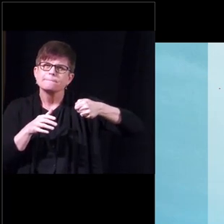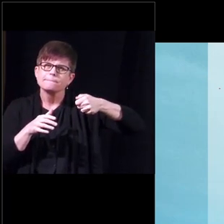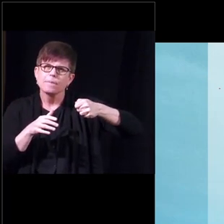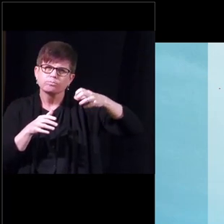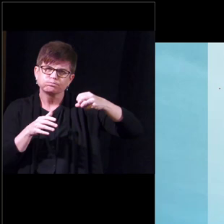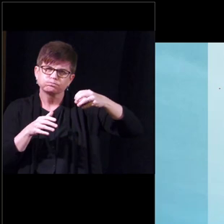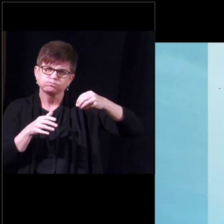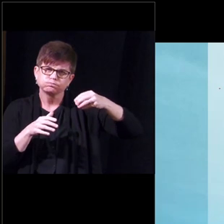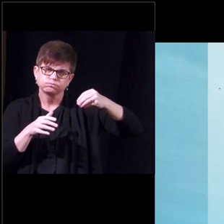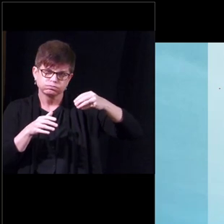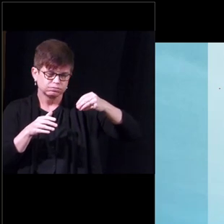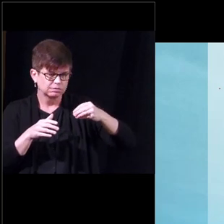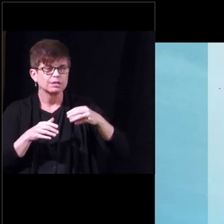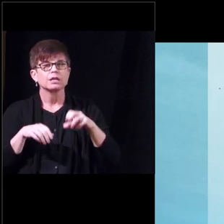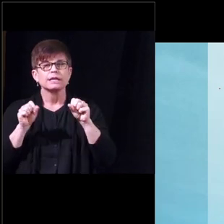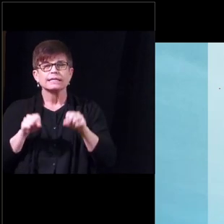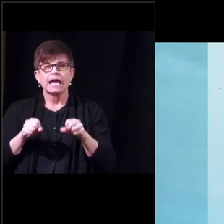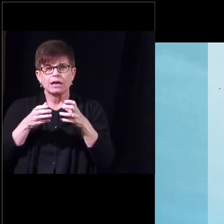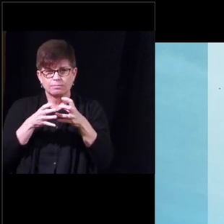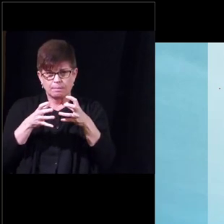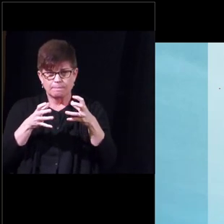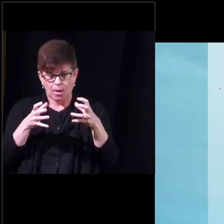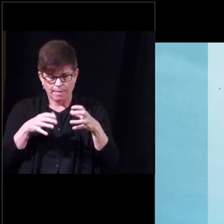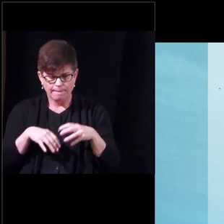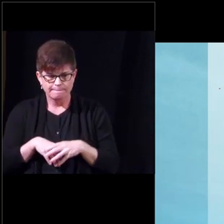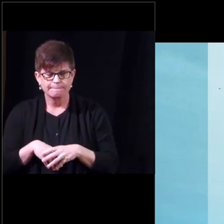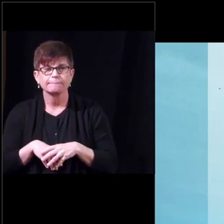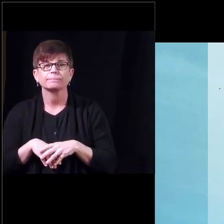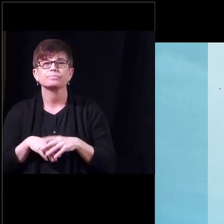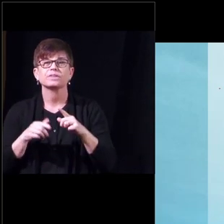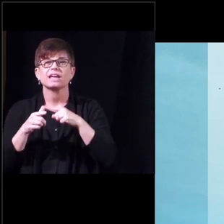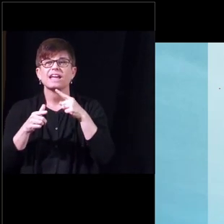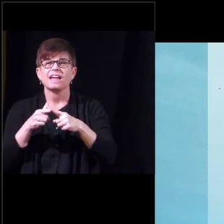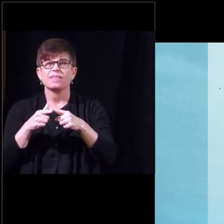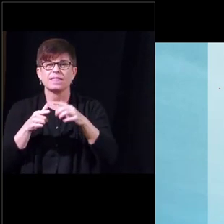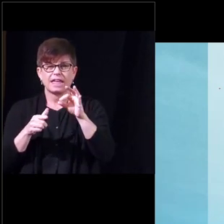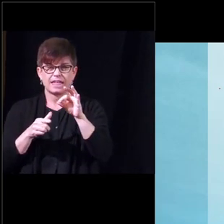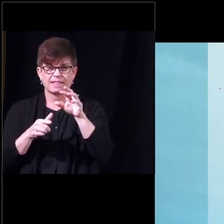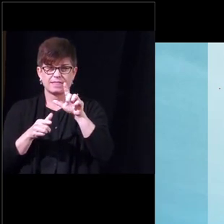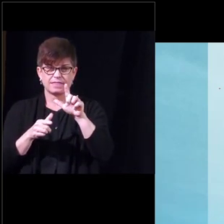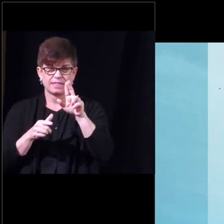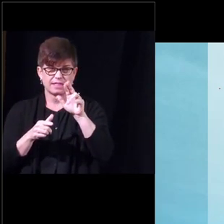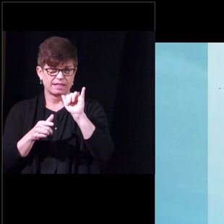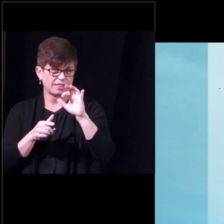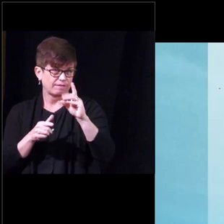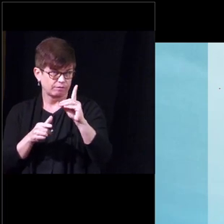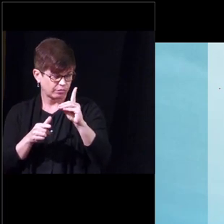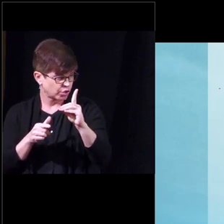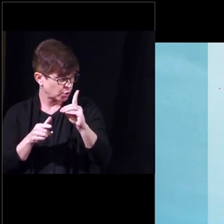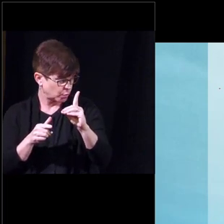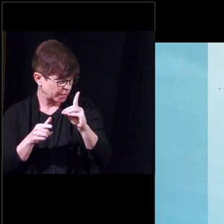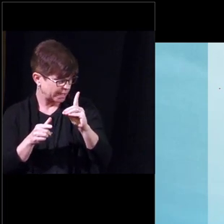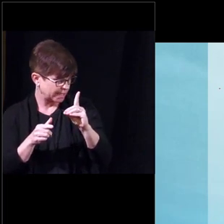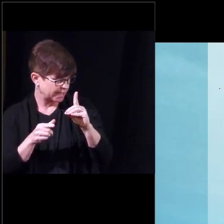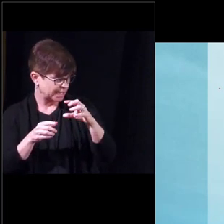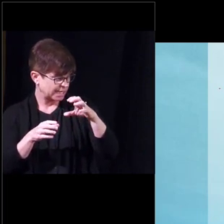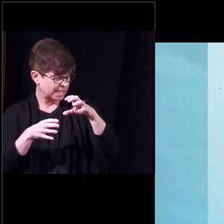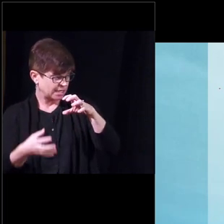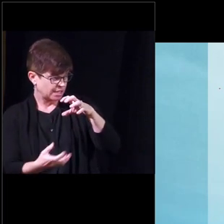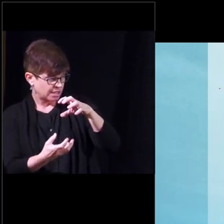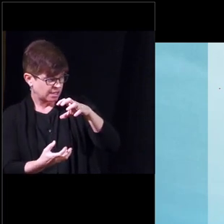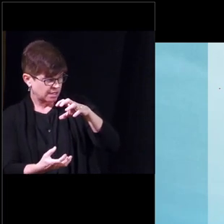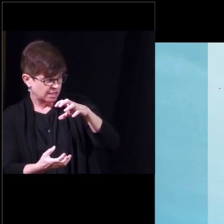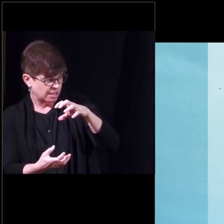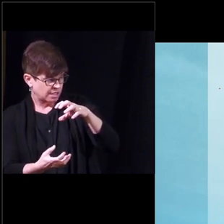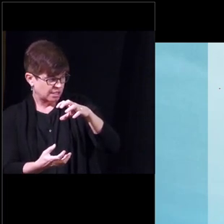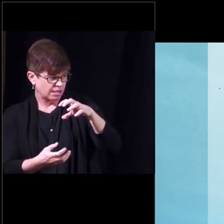there that they uh cylinder there that they'll they'll pump up it takes the fluid out of the reservoir which is placed in the lower part of the